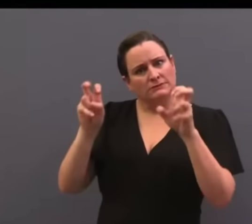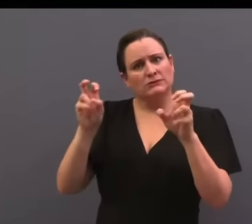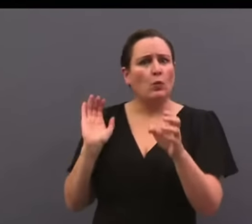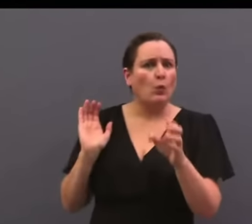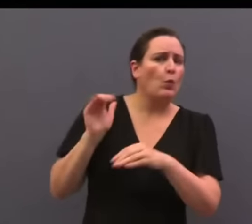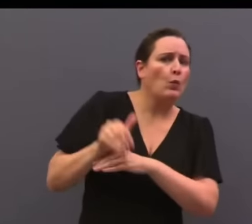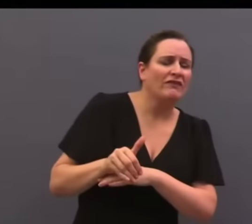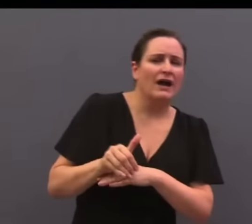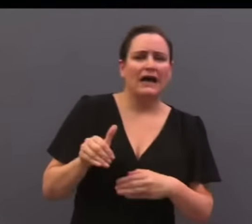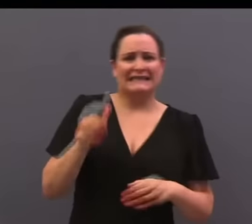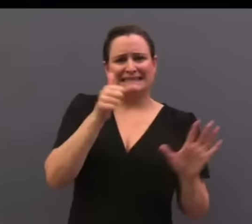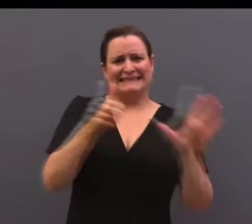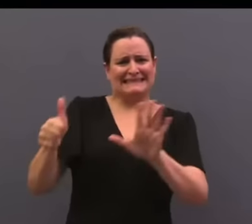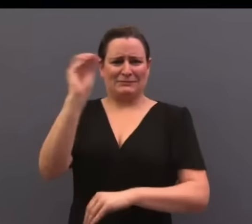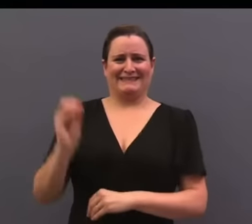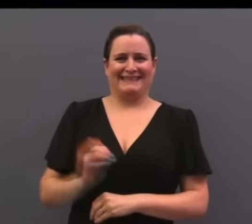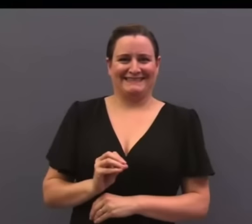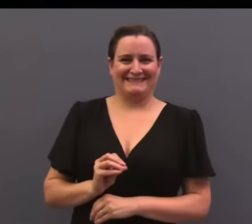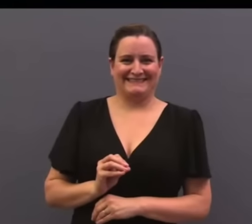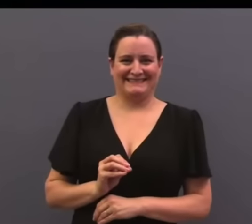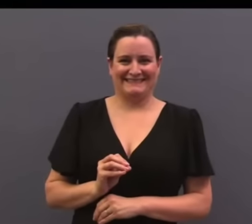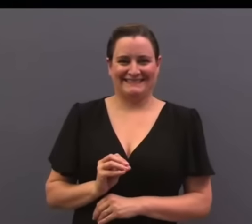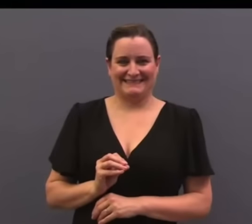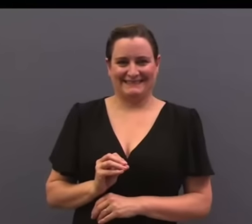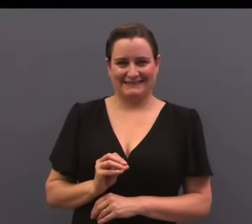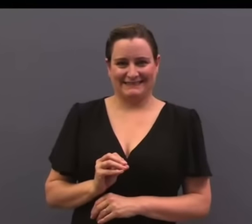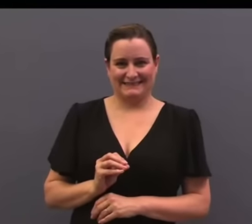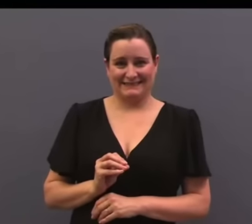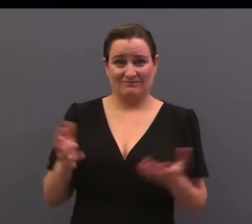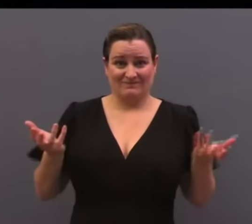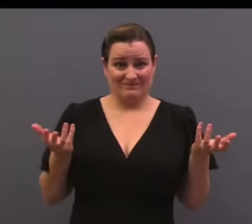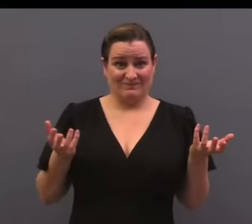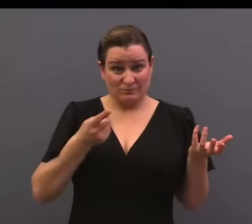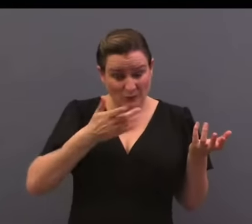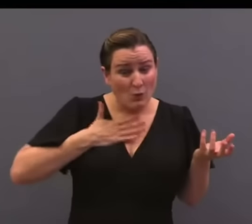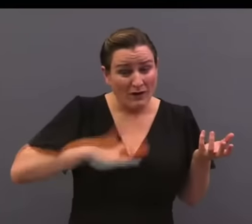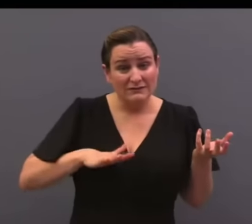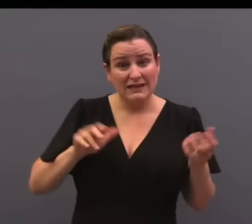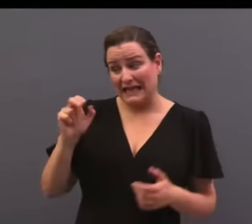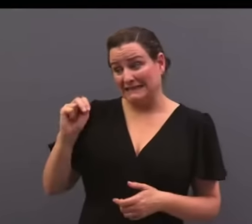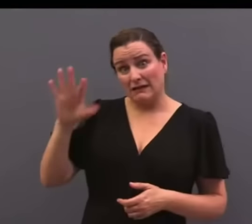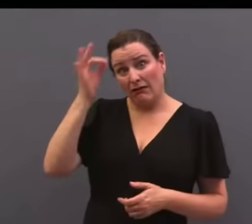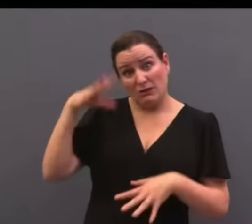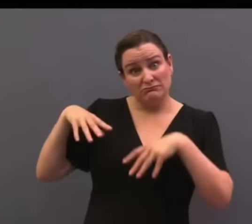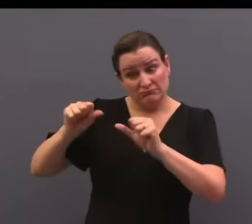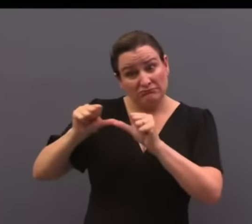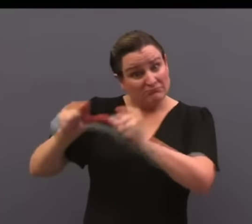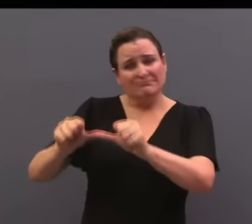afford another ANC government in South Africa.